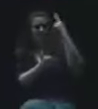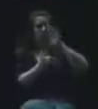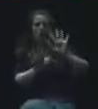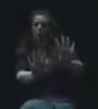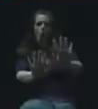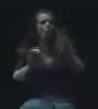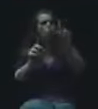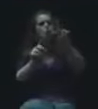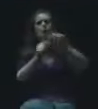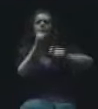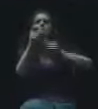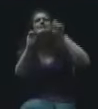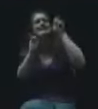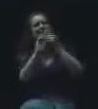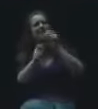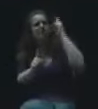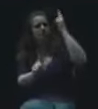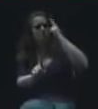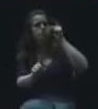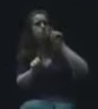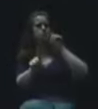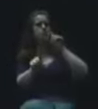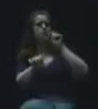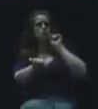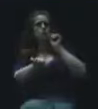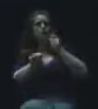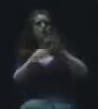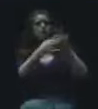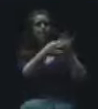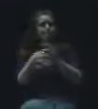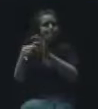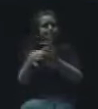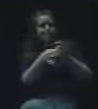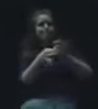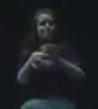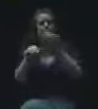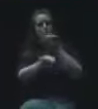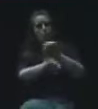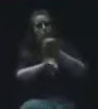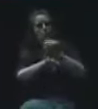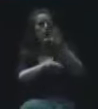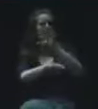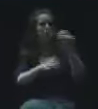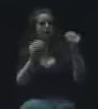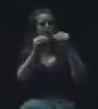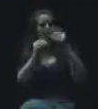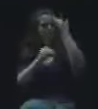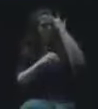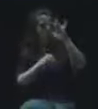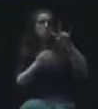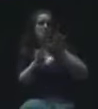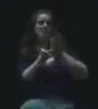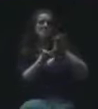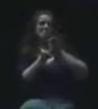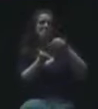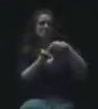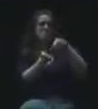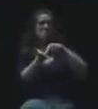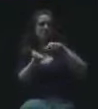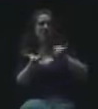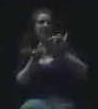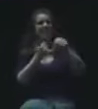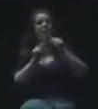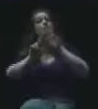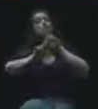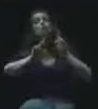specific purpose to work with this company about smarter spending. So that was reported